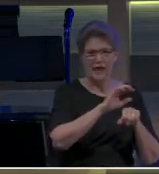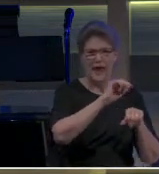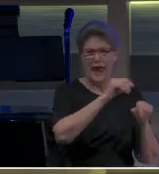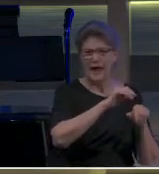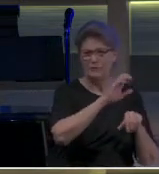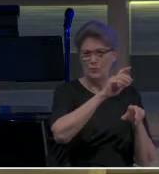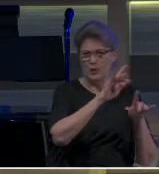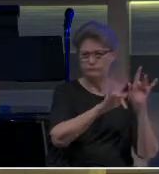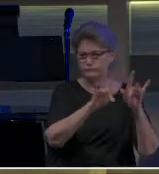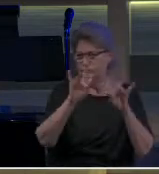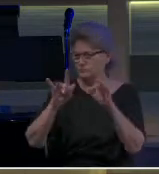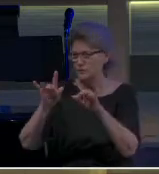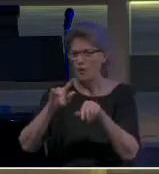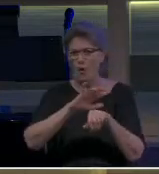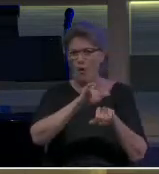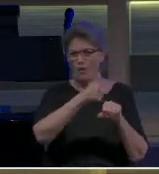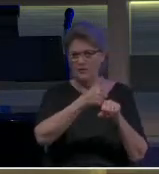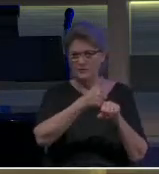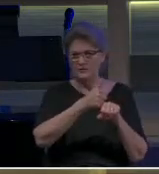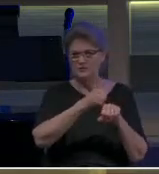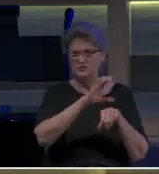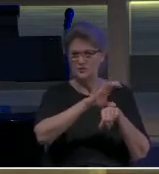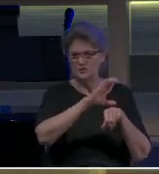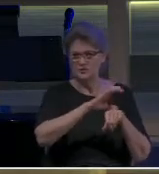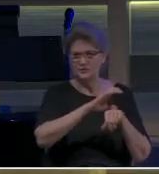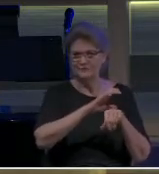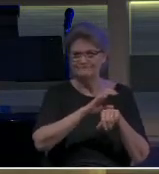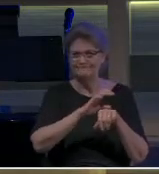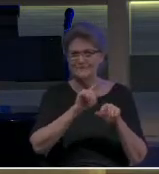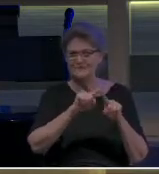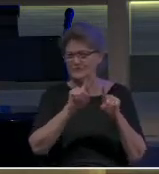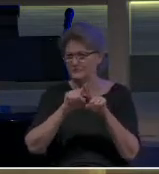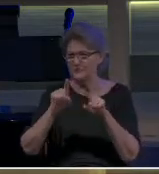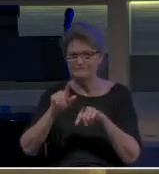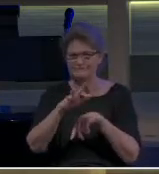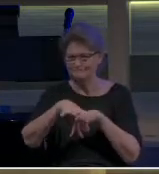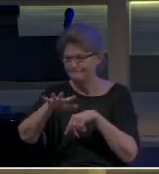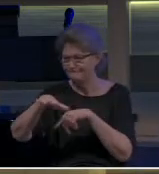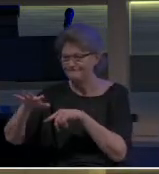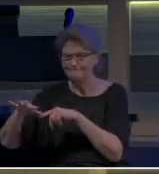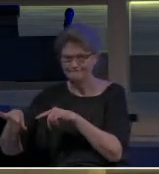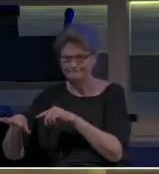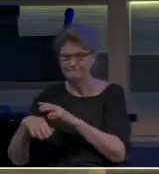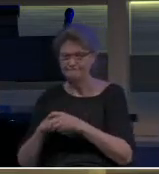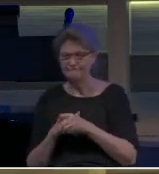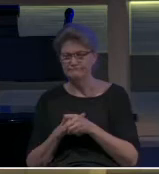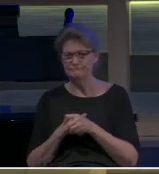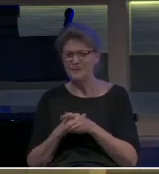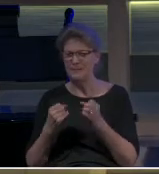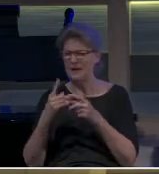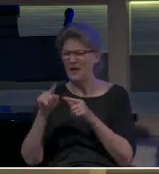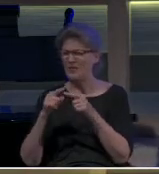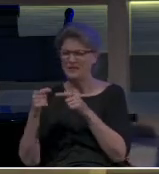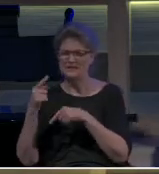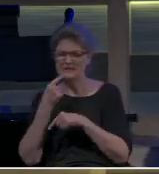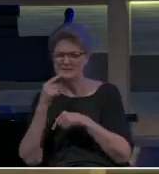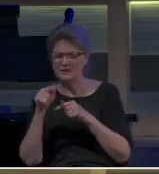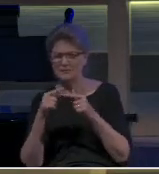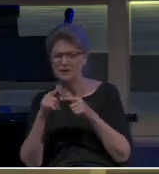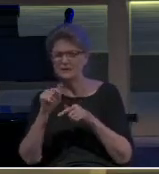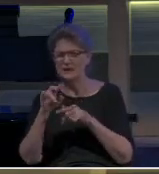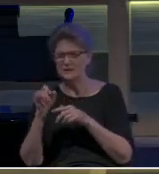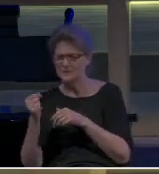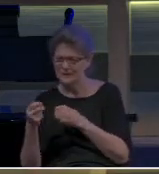there are lots of other things we could say about Titus, but I'll save those perhaps